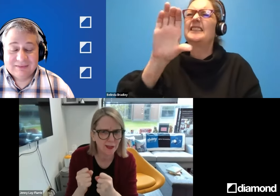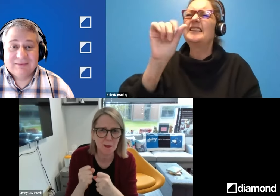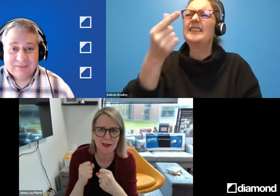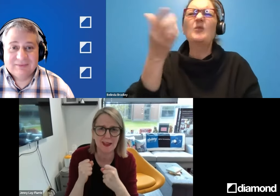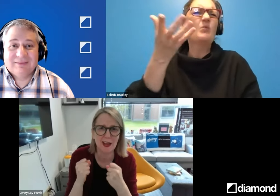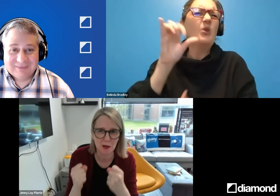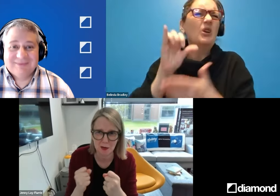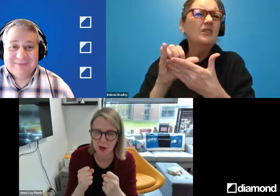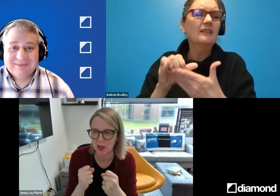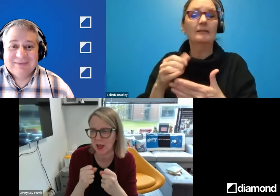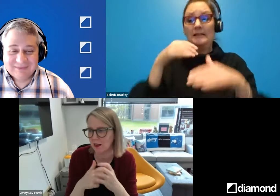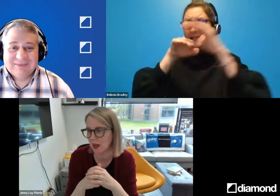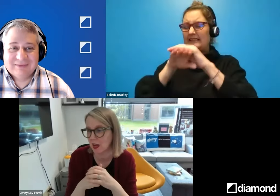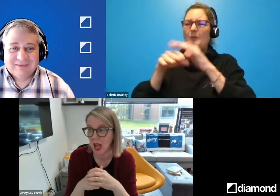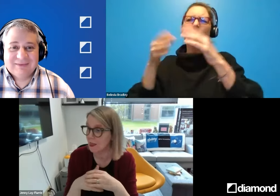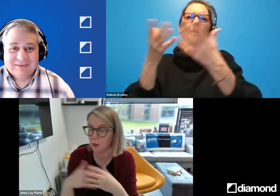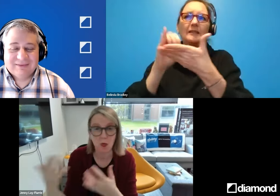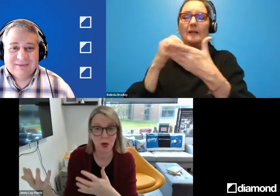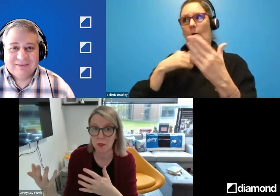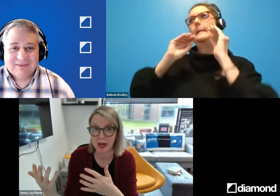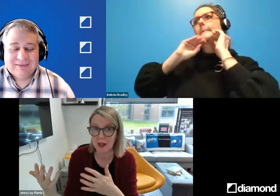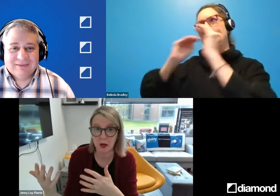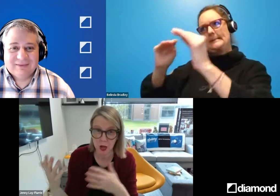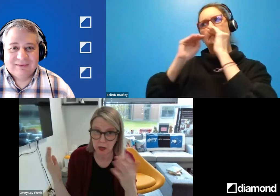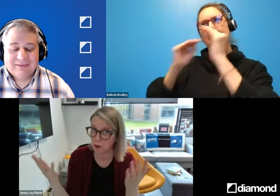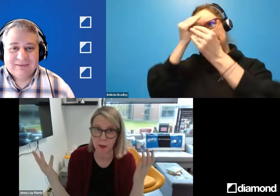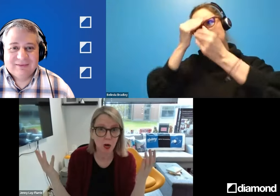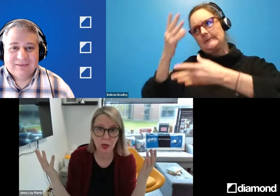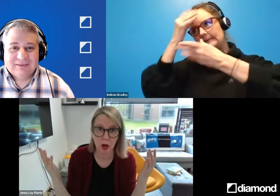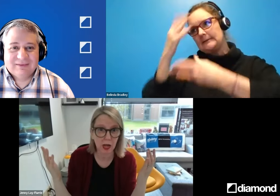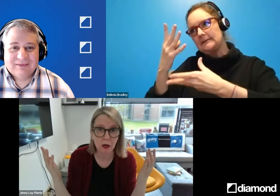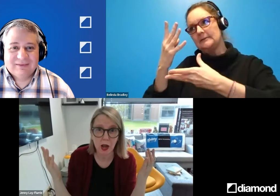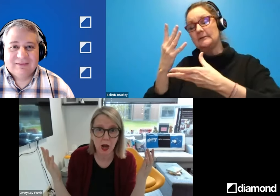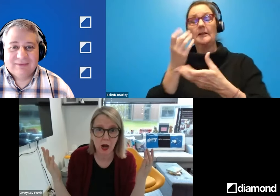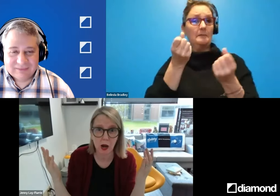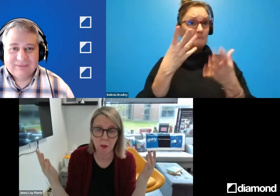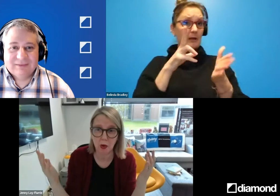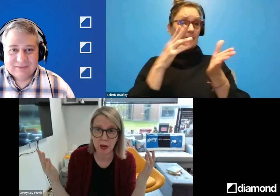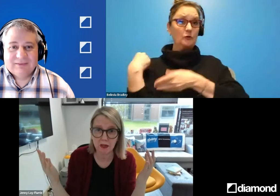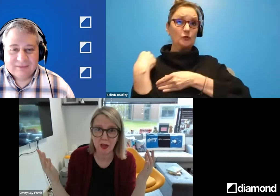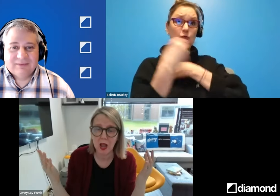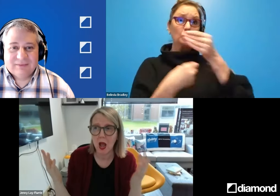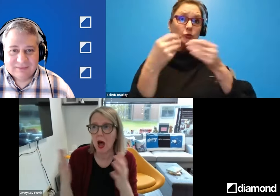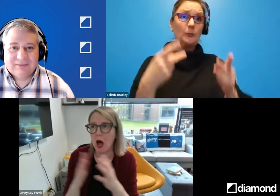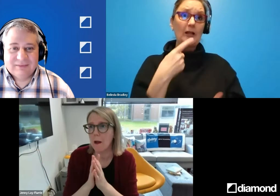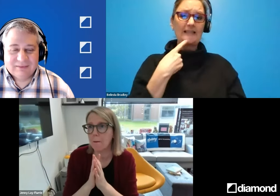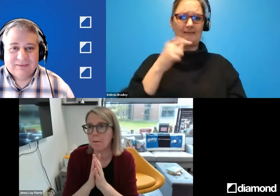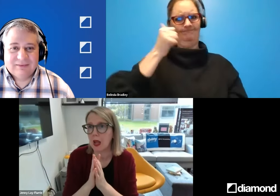what's accessibility? And we're, we're educating. And then we work with many that are like, game on, we got it. And we're on the bus.